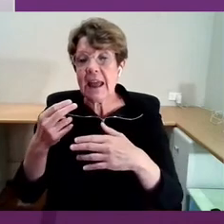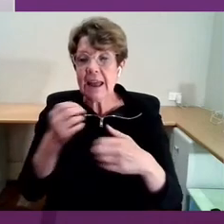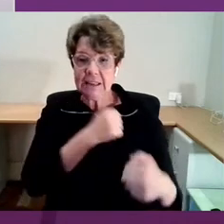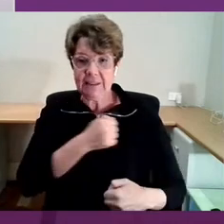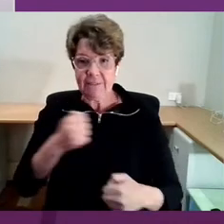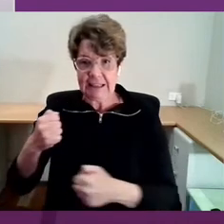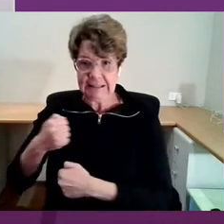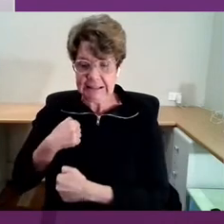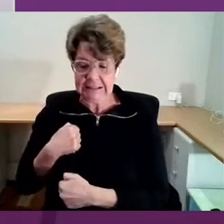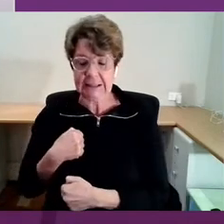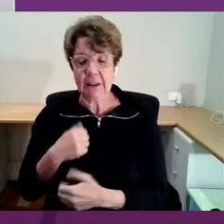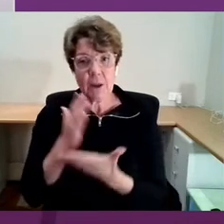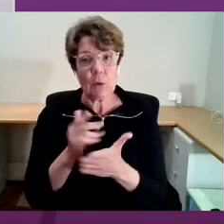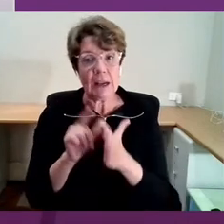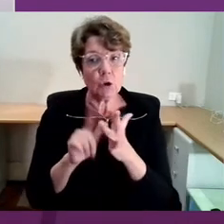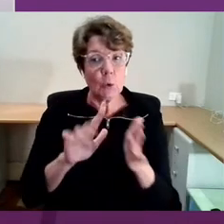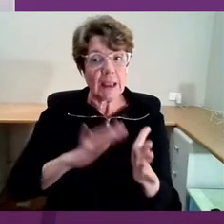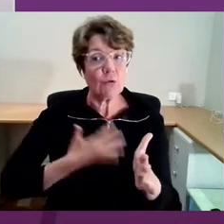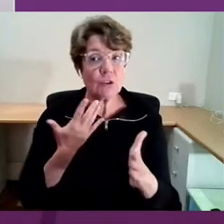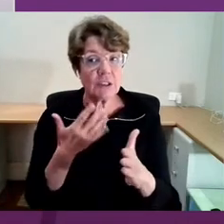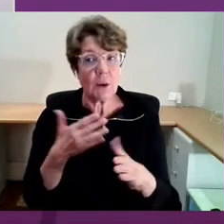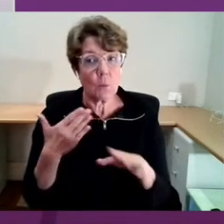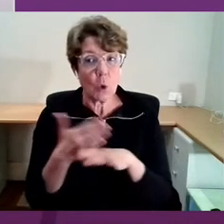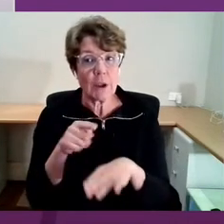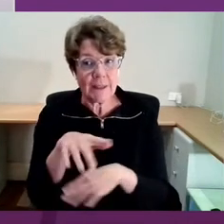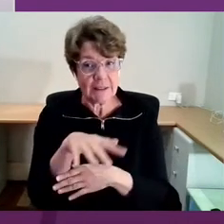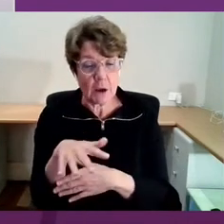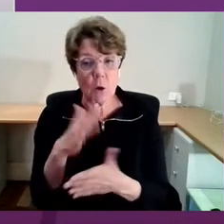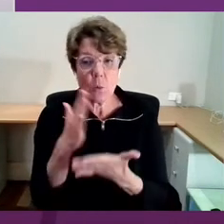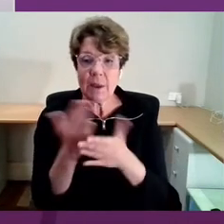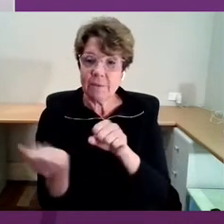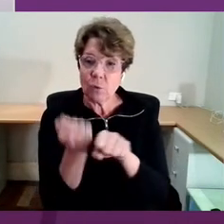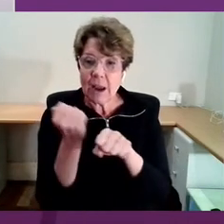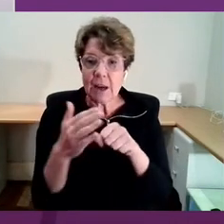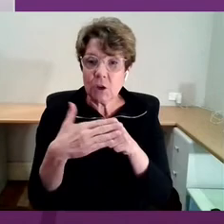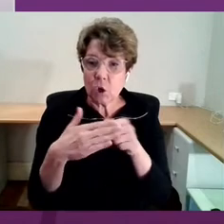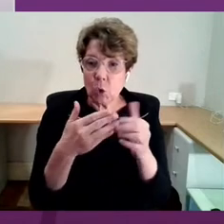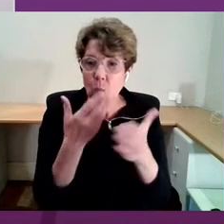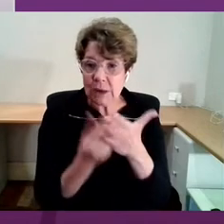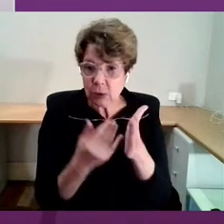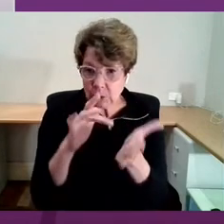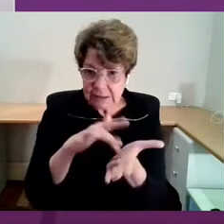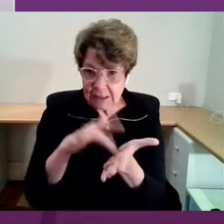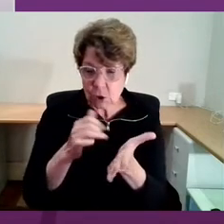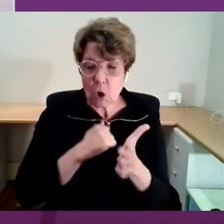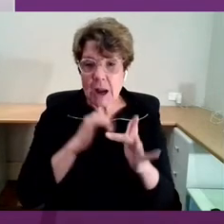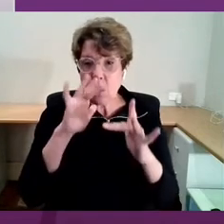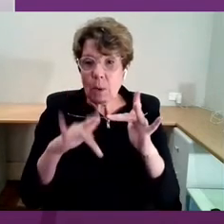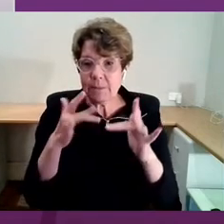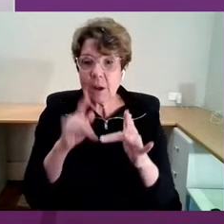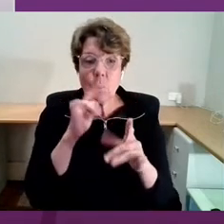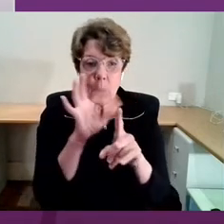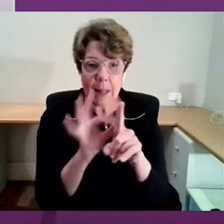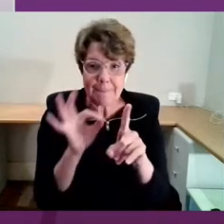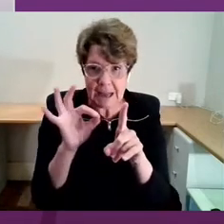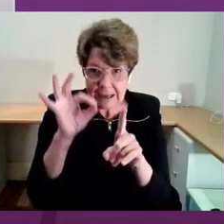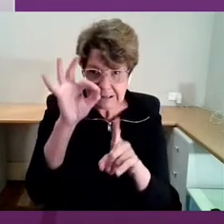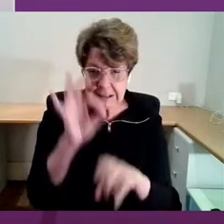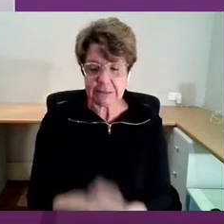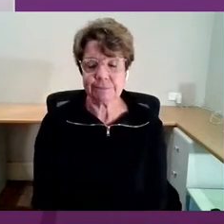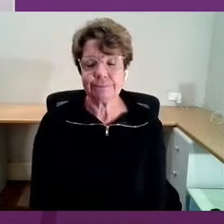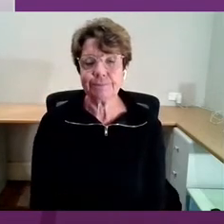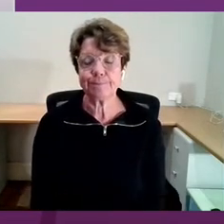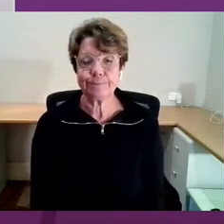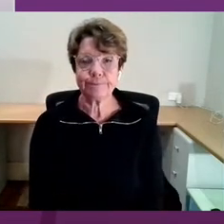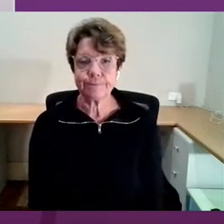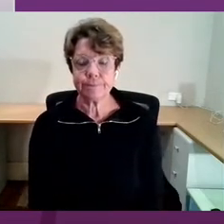area as well. We've created a new resource centre on our website. We will keep that updated so that it's